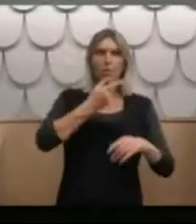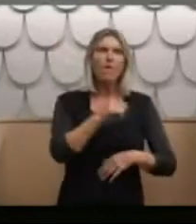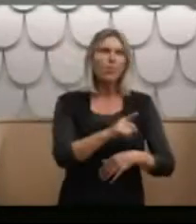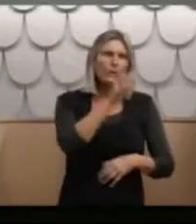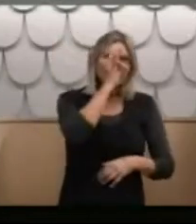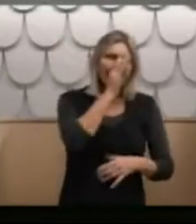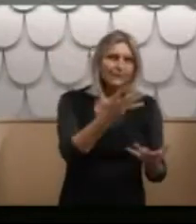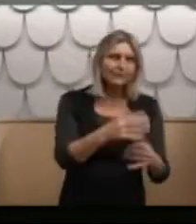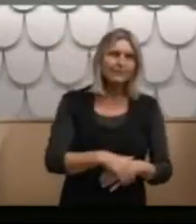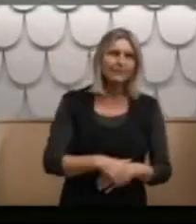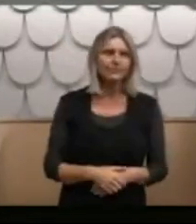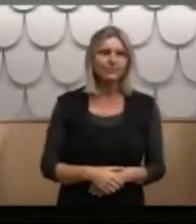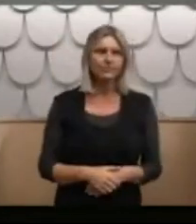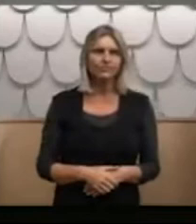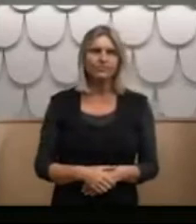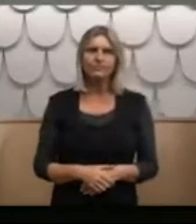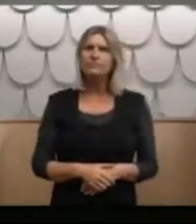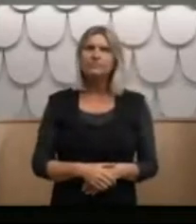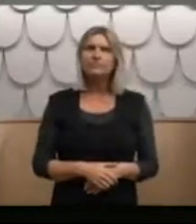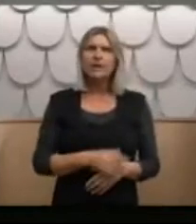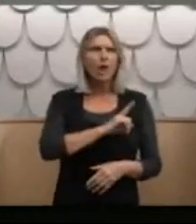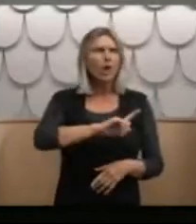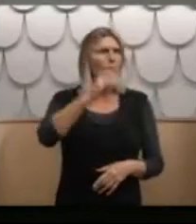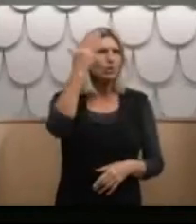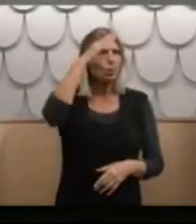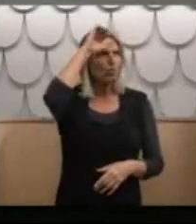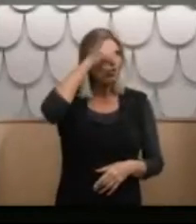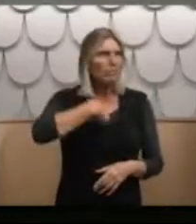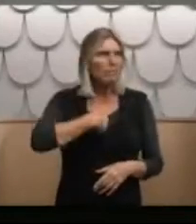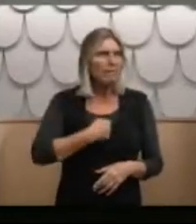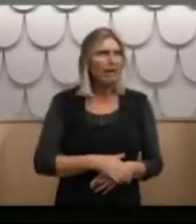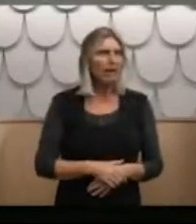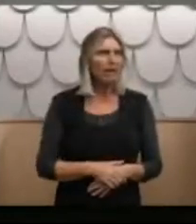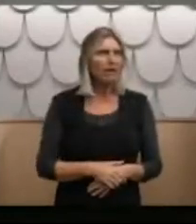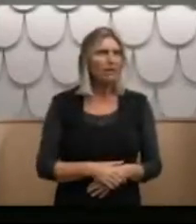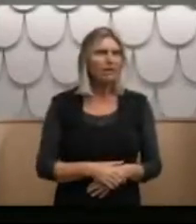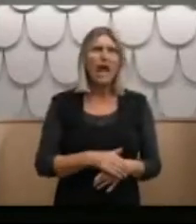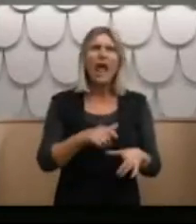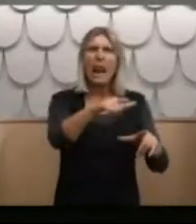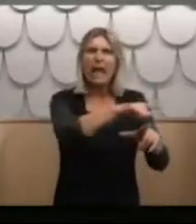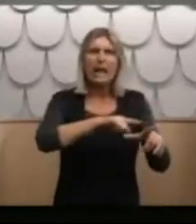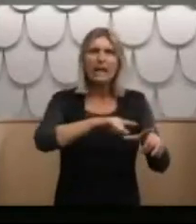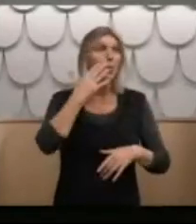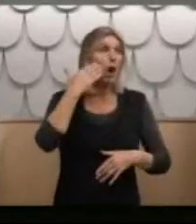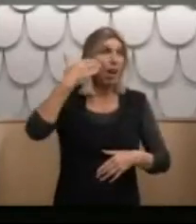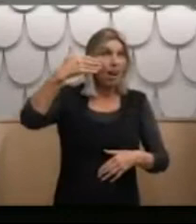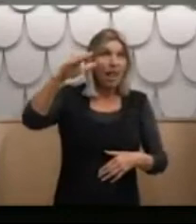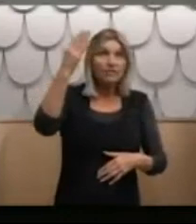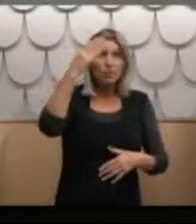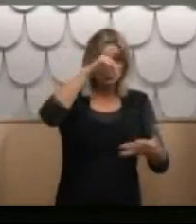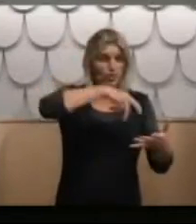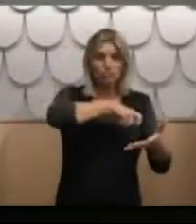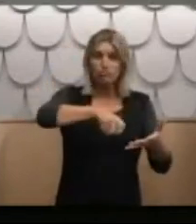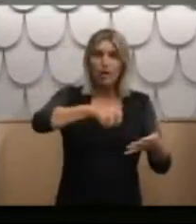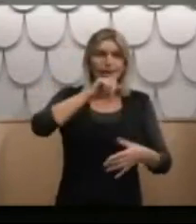I don't remember people going to school at Lake Ellis. I left my final school and could not read or write. I only learned to read